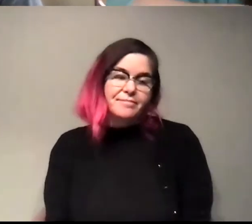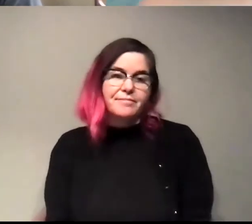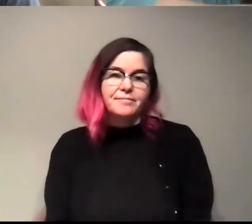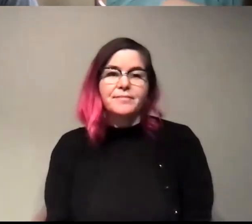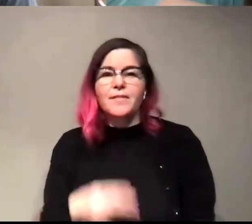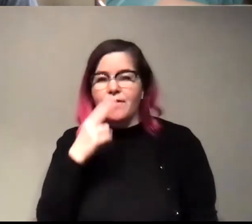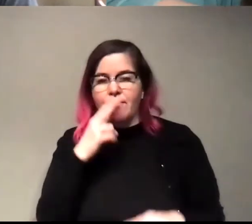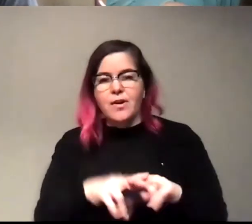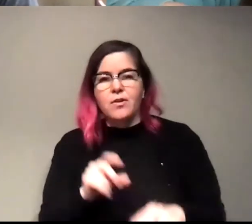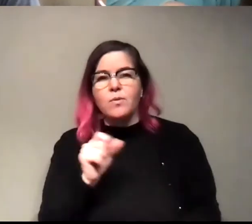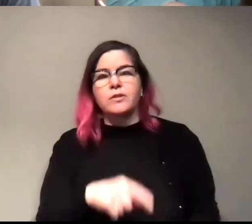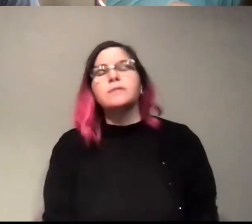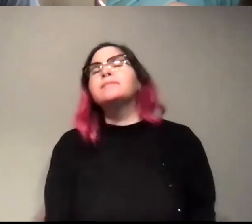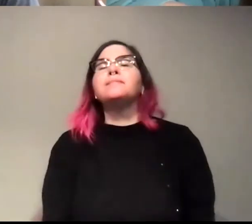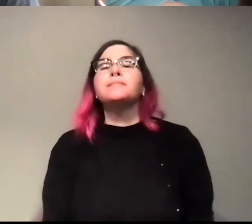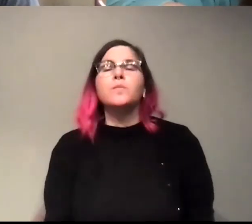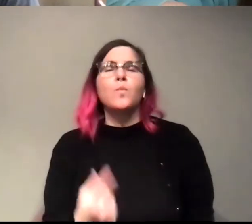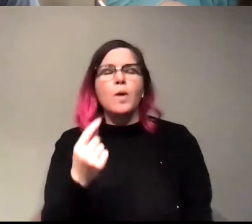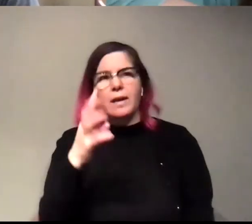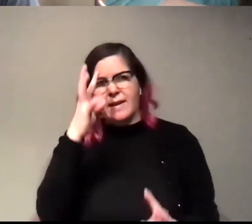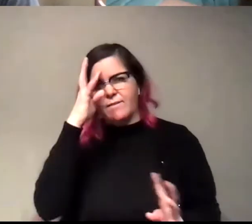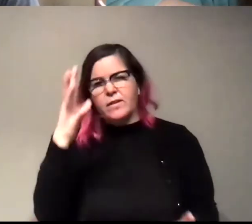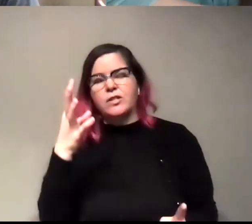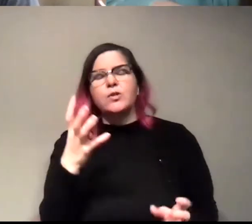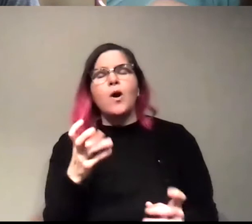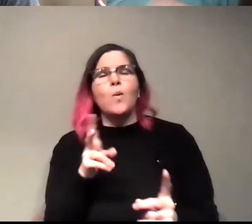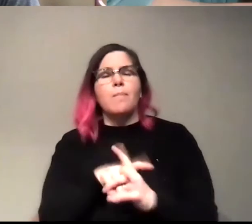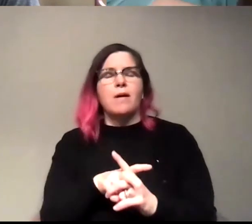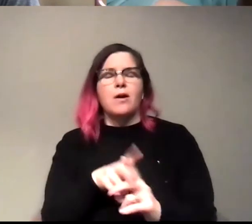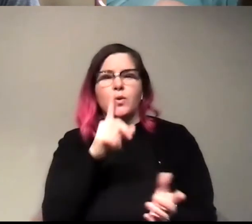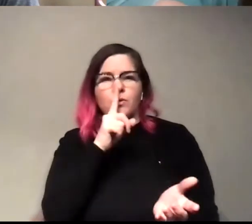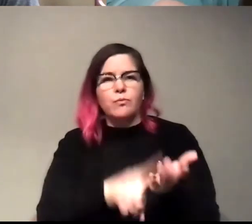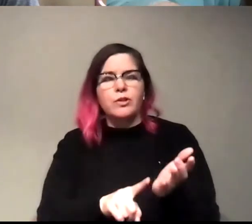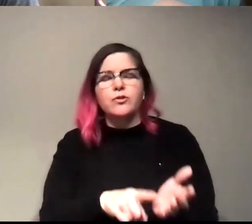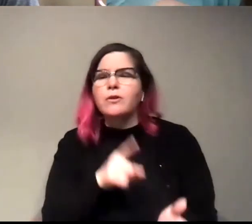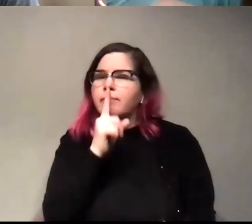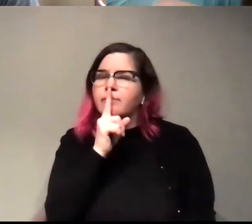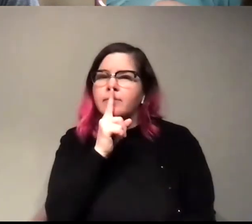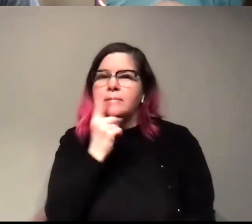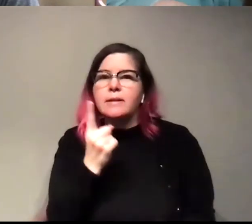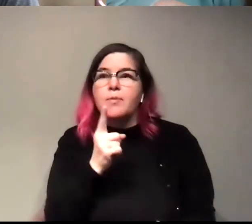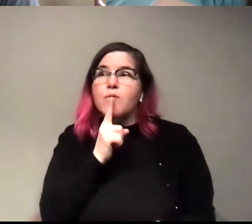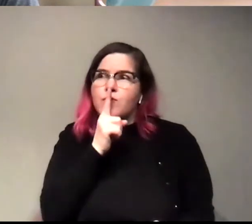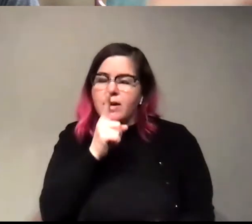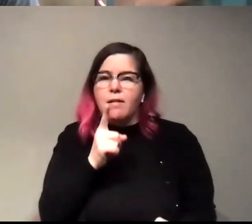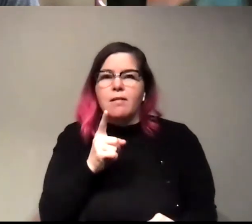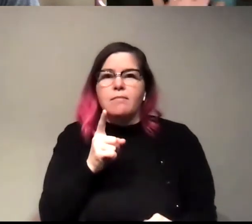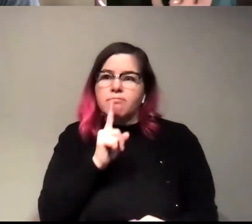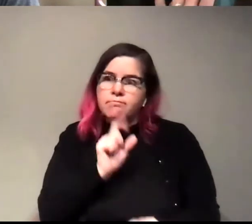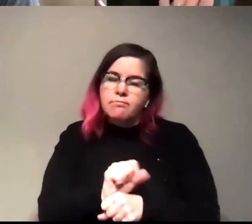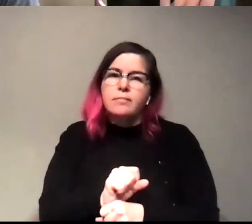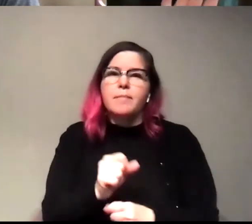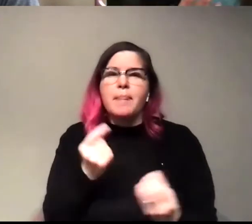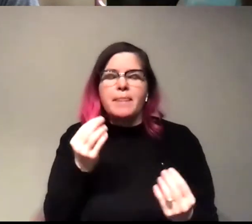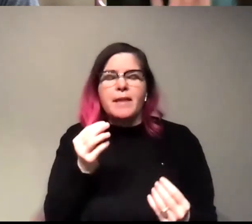question. Is there an invention that you would like to apply your research to? Not necessarily something realistic, but think like your